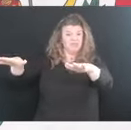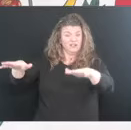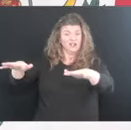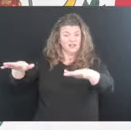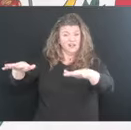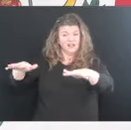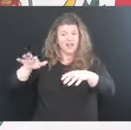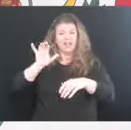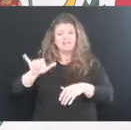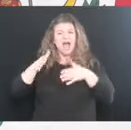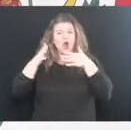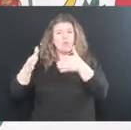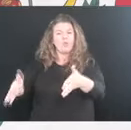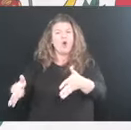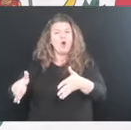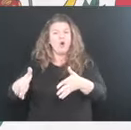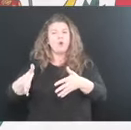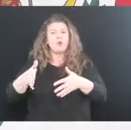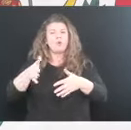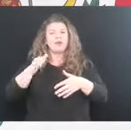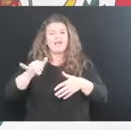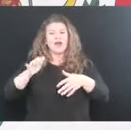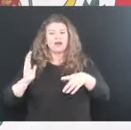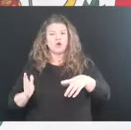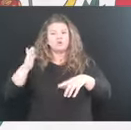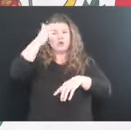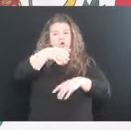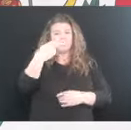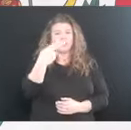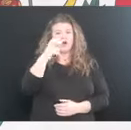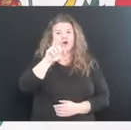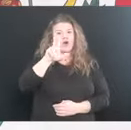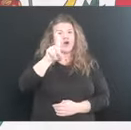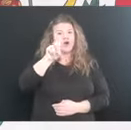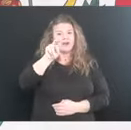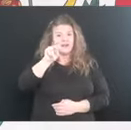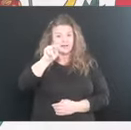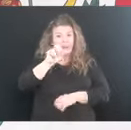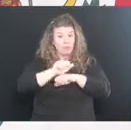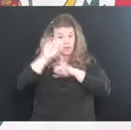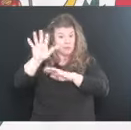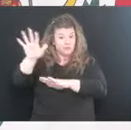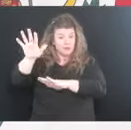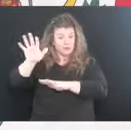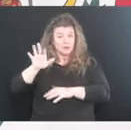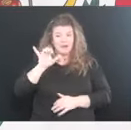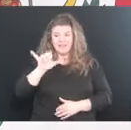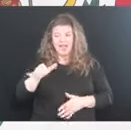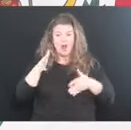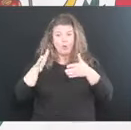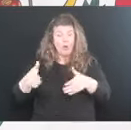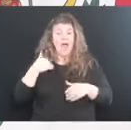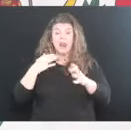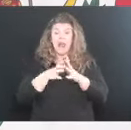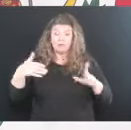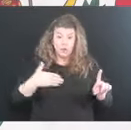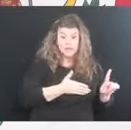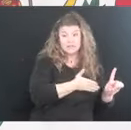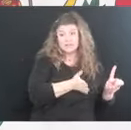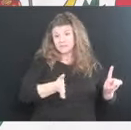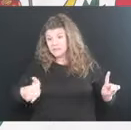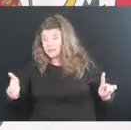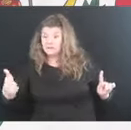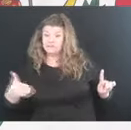It's a road that crosses across Herndon Mountain. Now it's a road that's got lots of twists and turns and